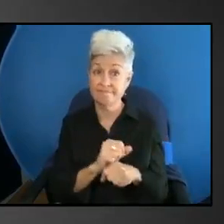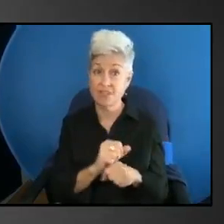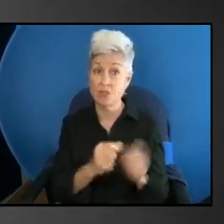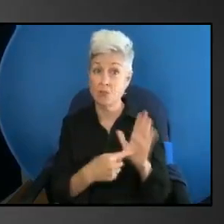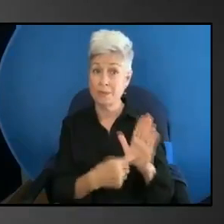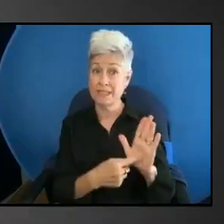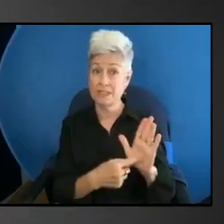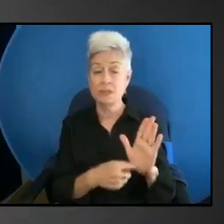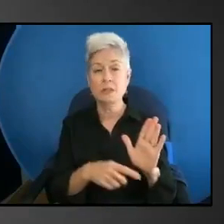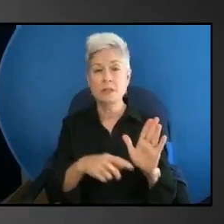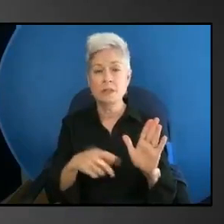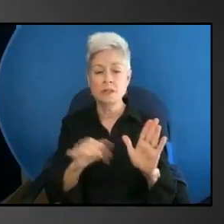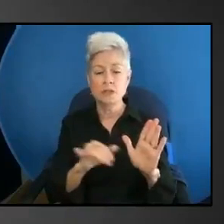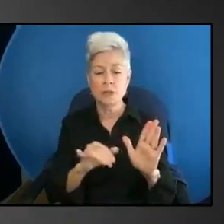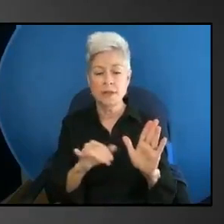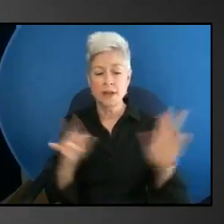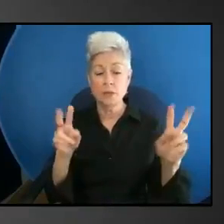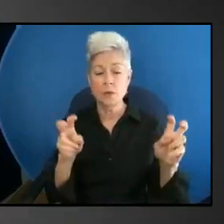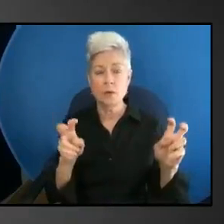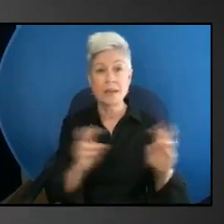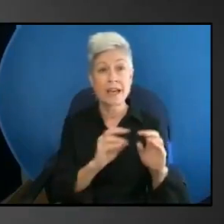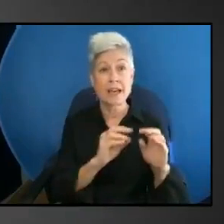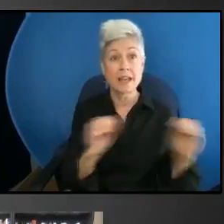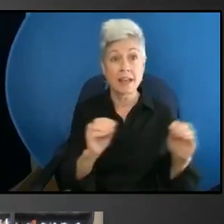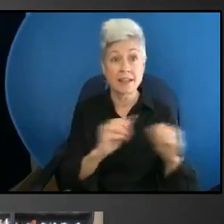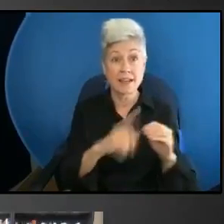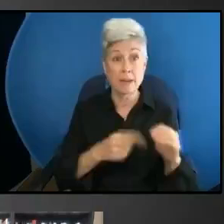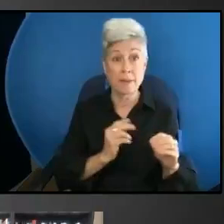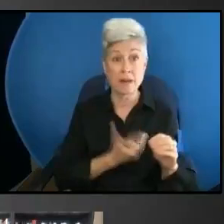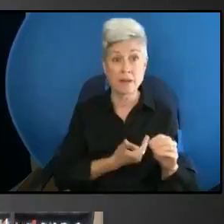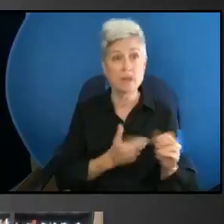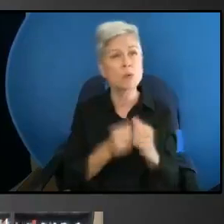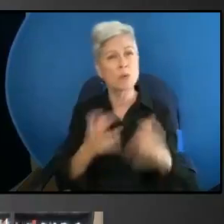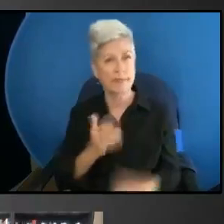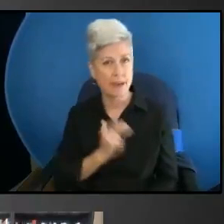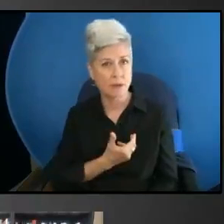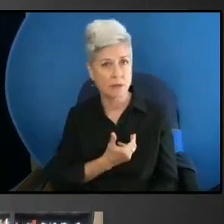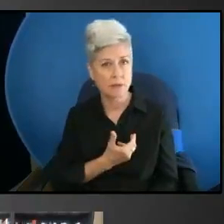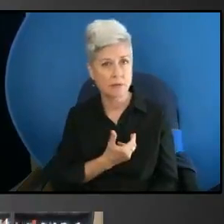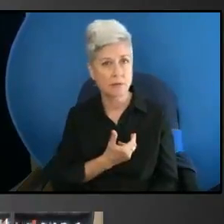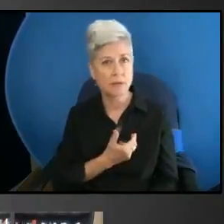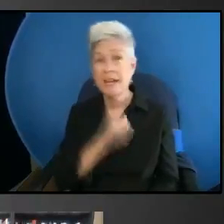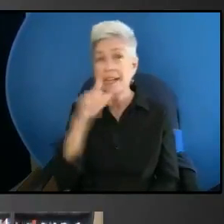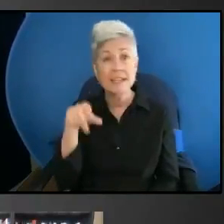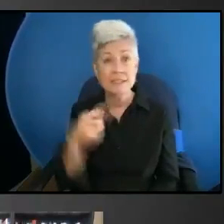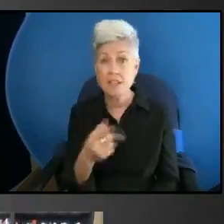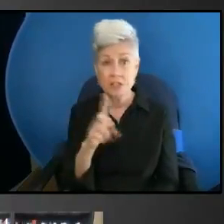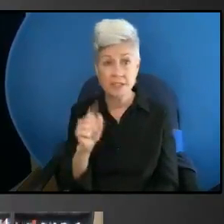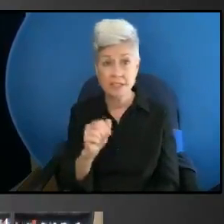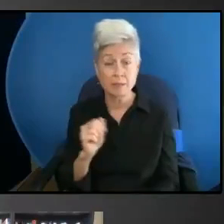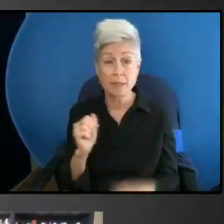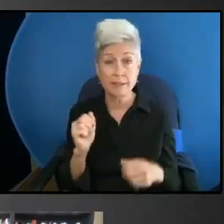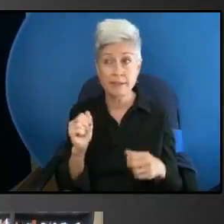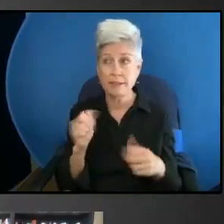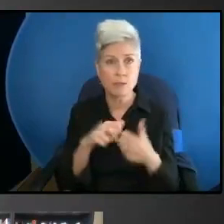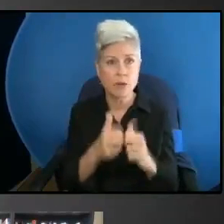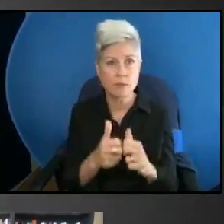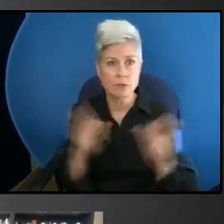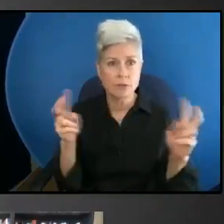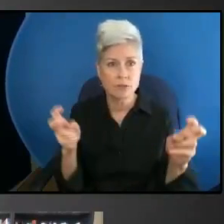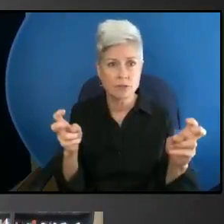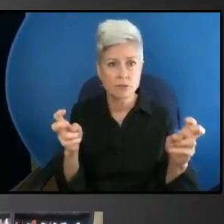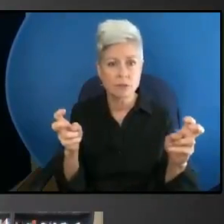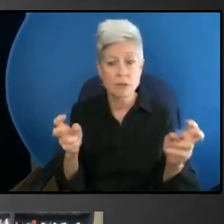about us without us is such a key element. And it's not just in disability issues. People with disabilities can